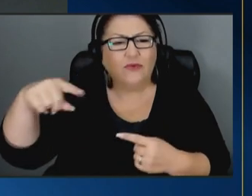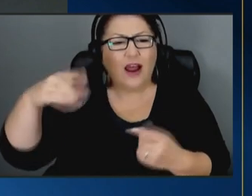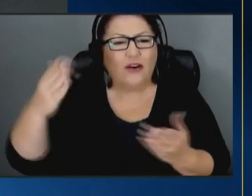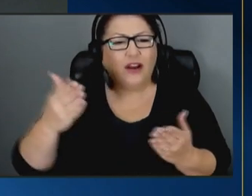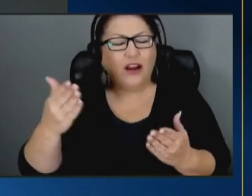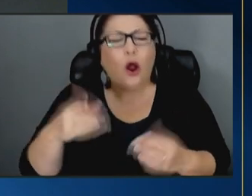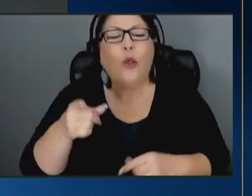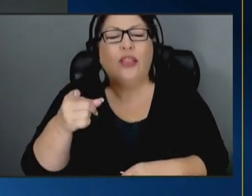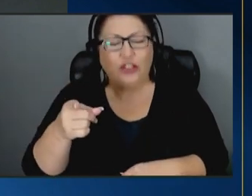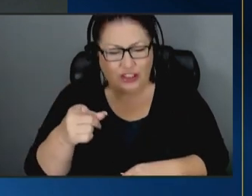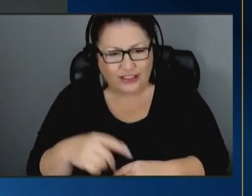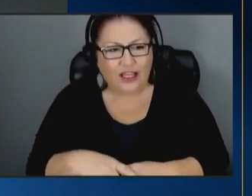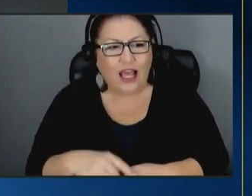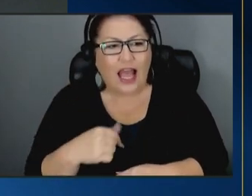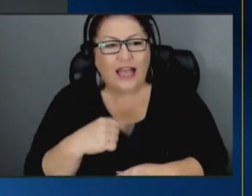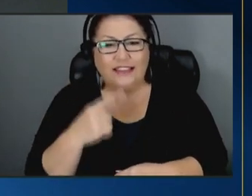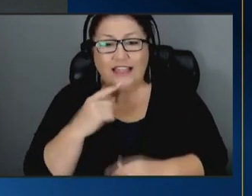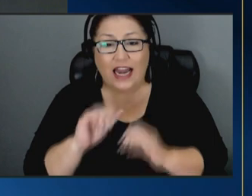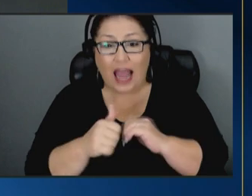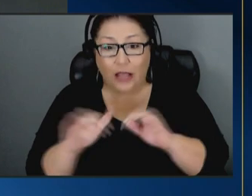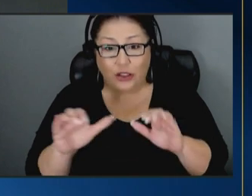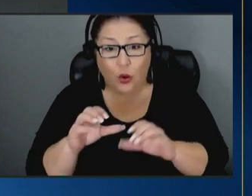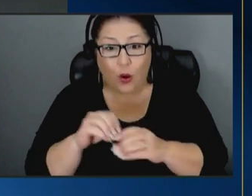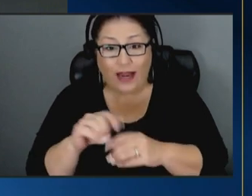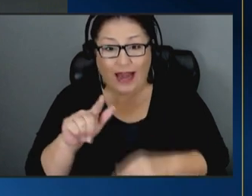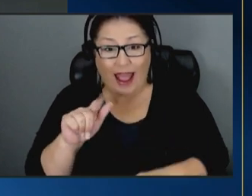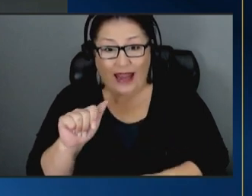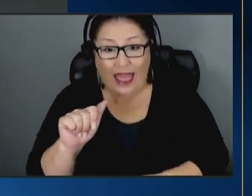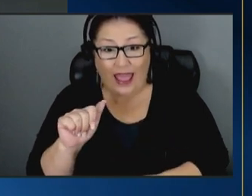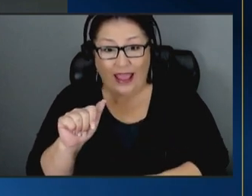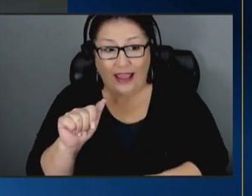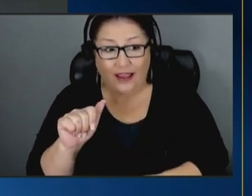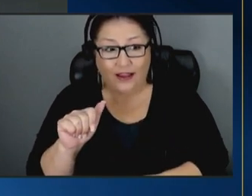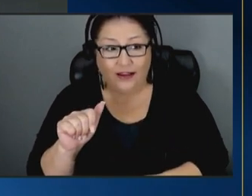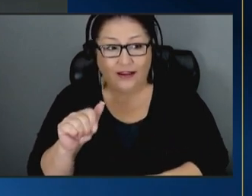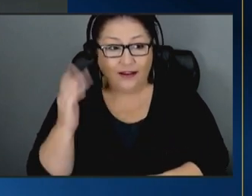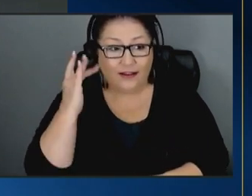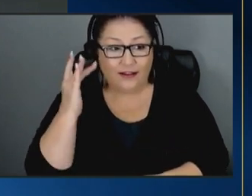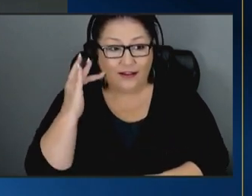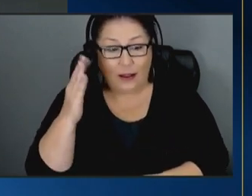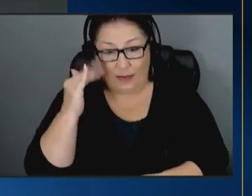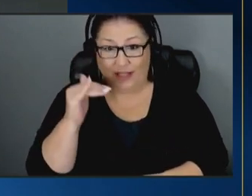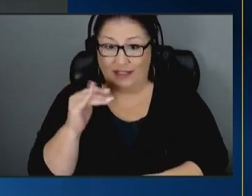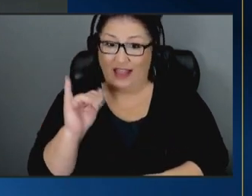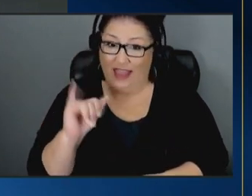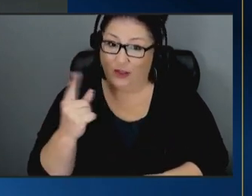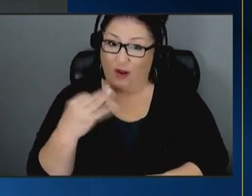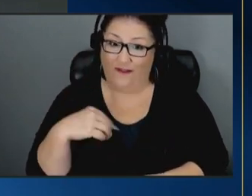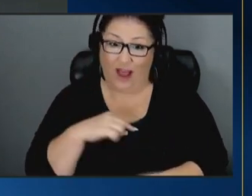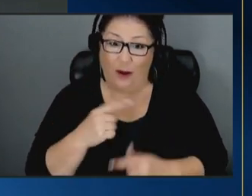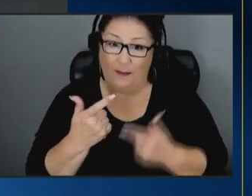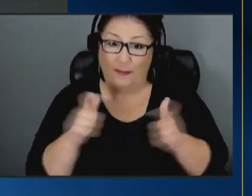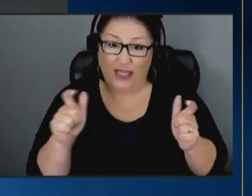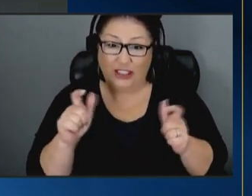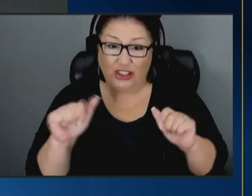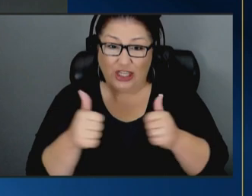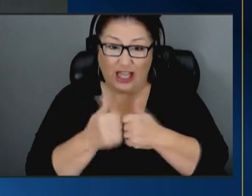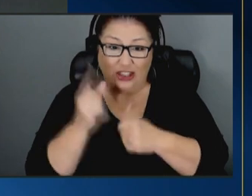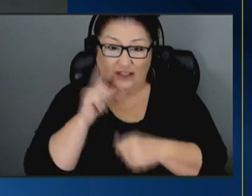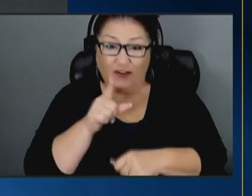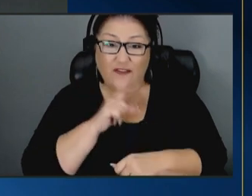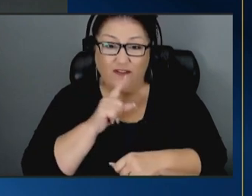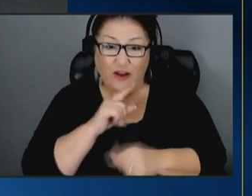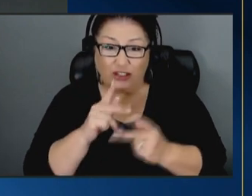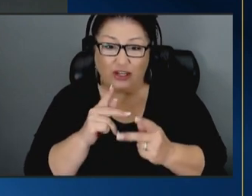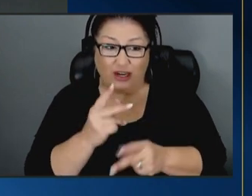said how's it going in la because la was one of our biggest challenges where the foster care facilities were